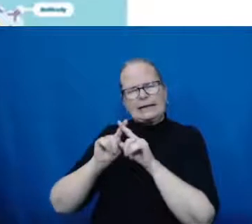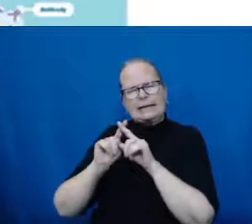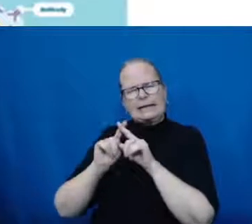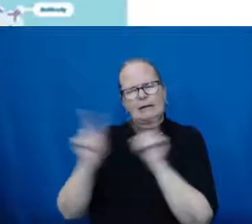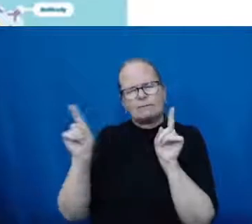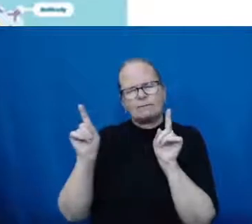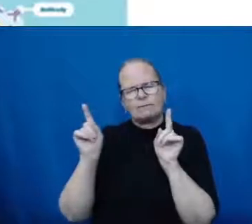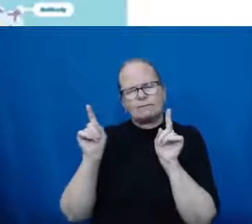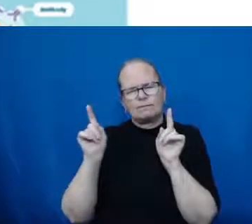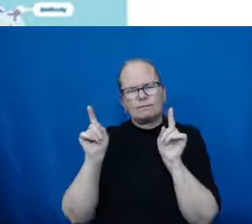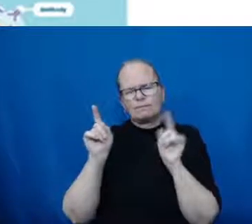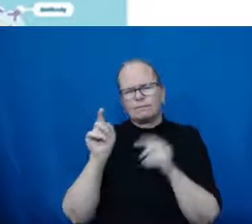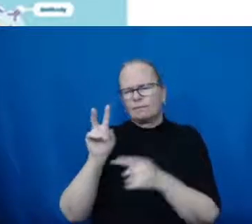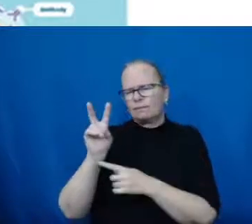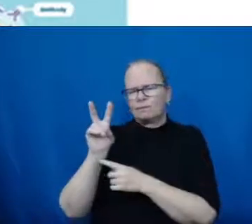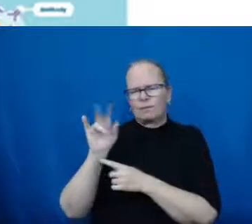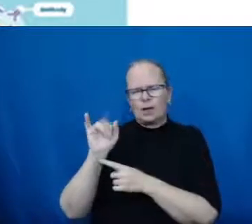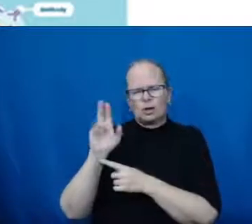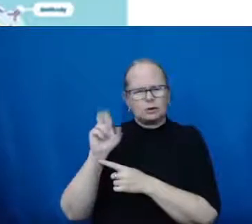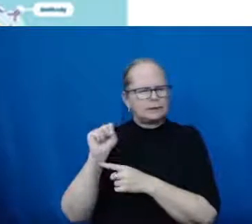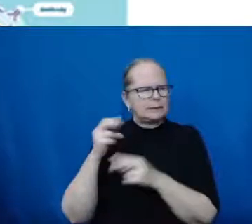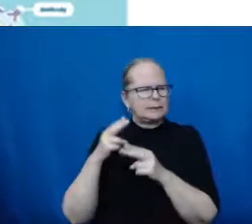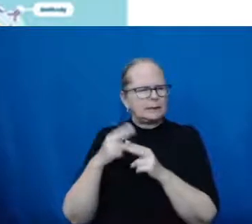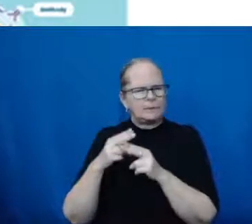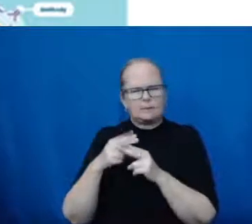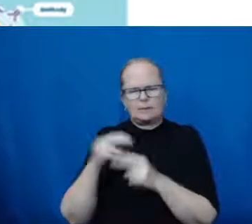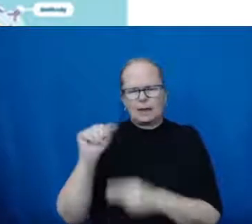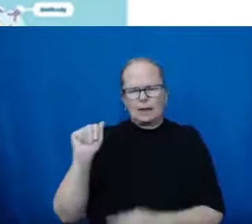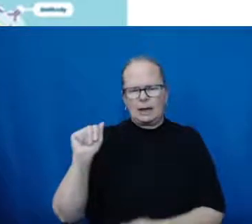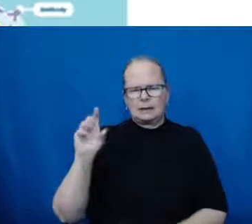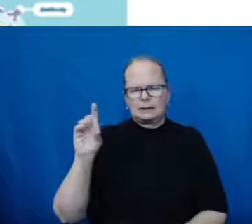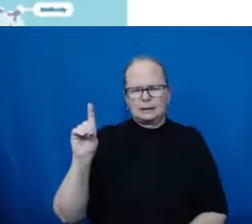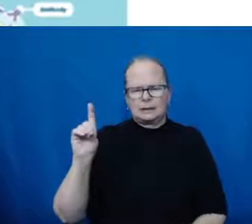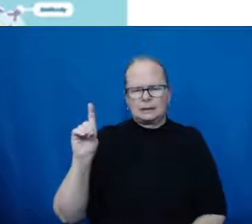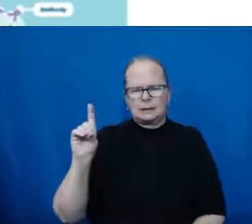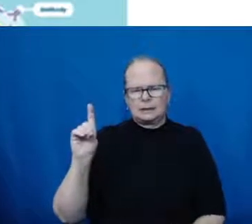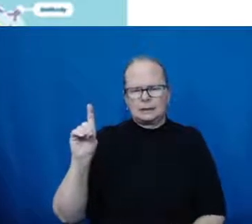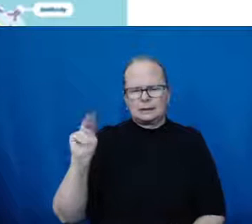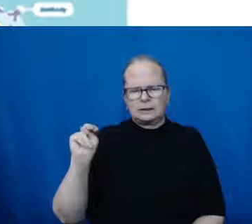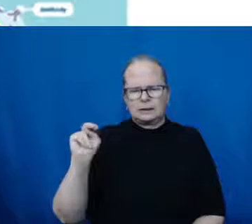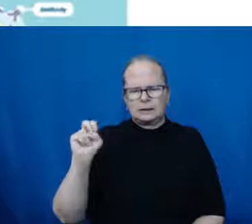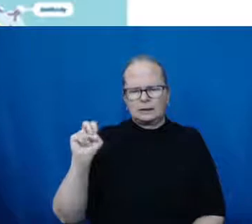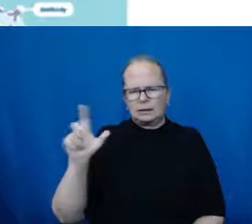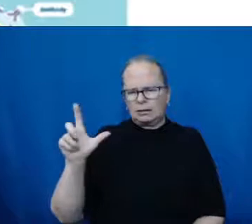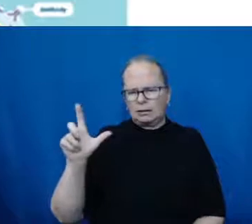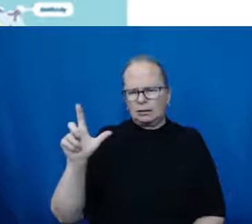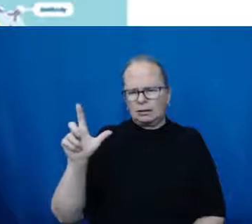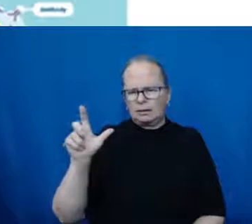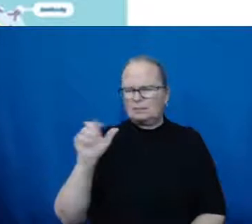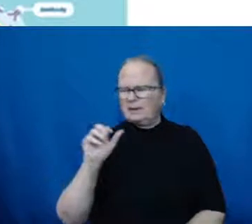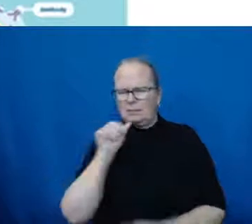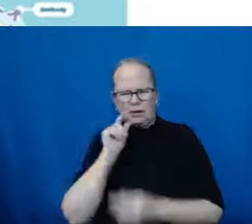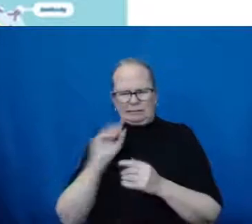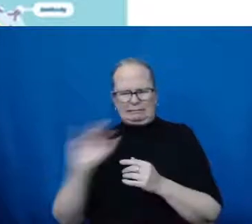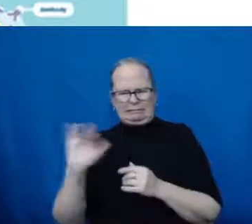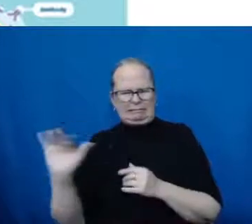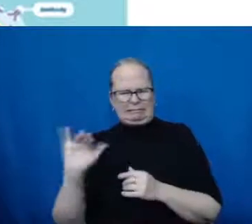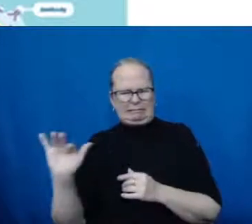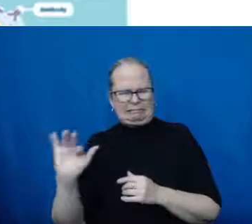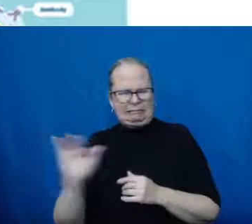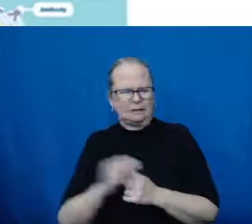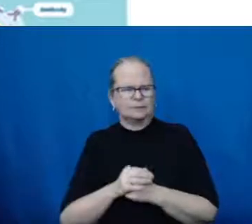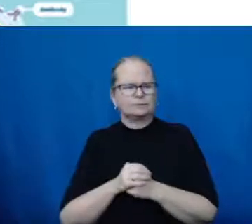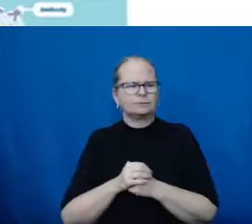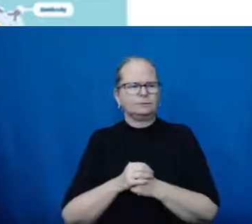different virus than the one that causes COVID-19. And the reason we use that is it helps to get the messages into our cells. And